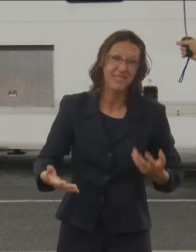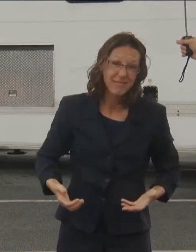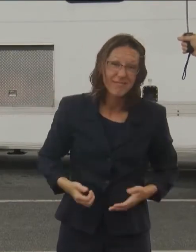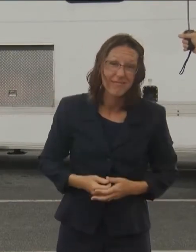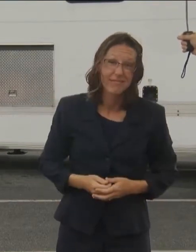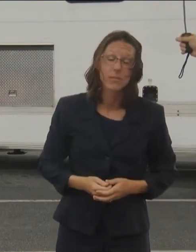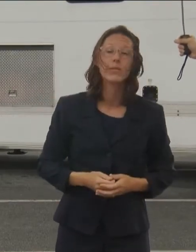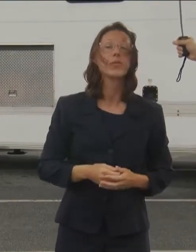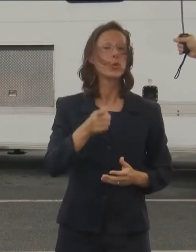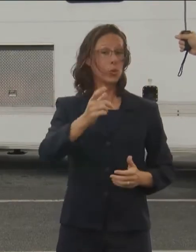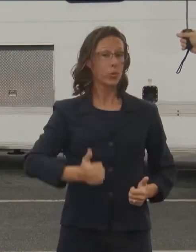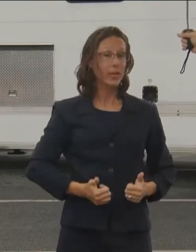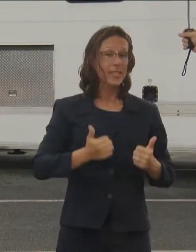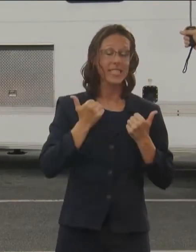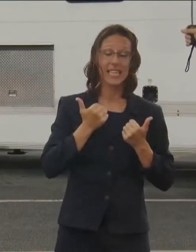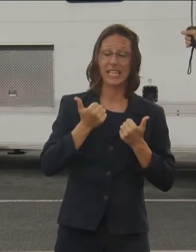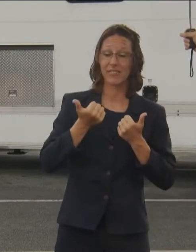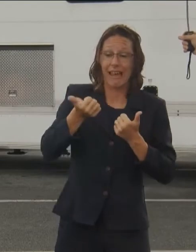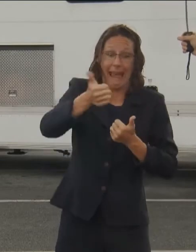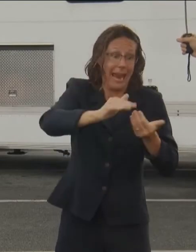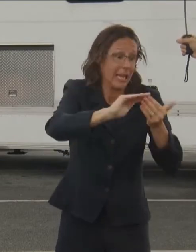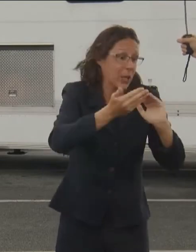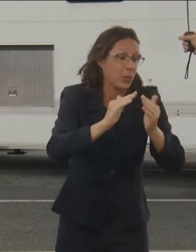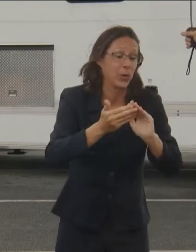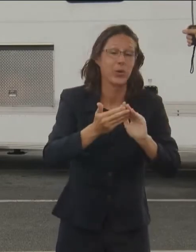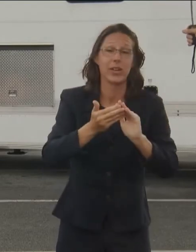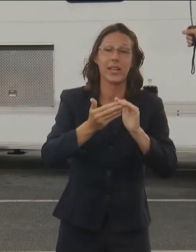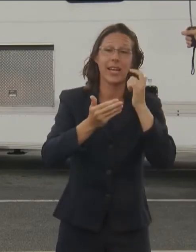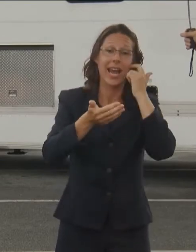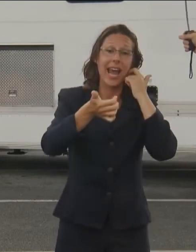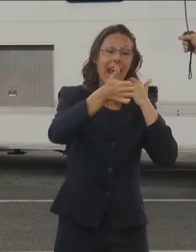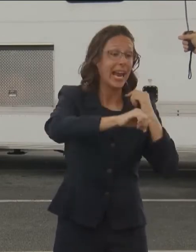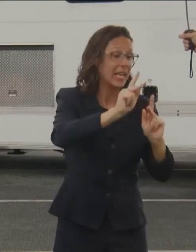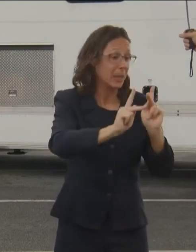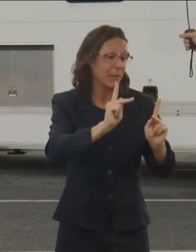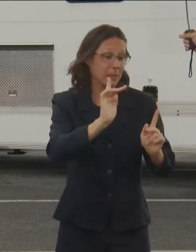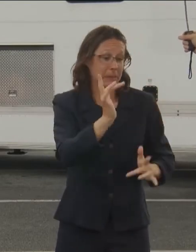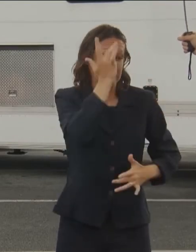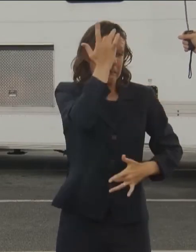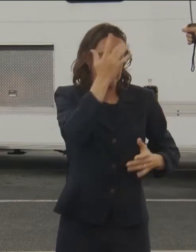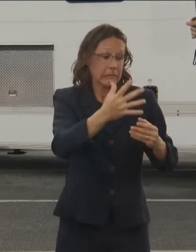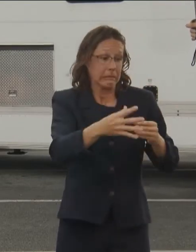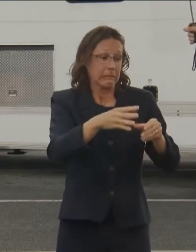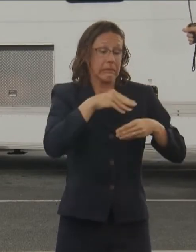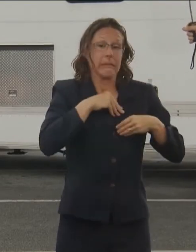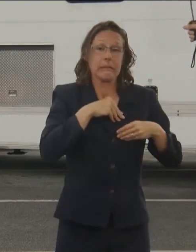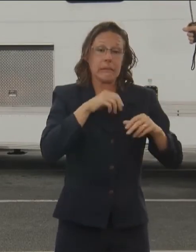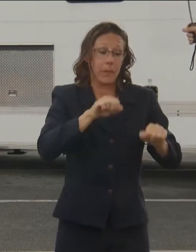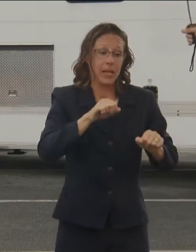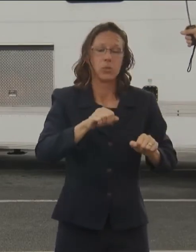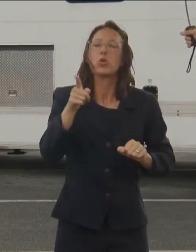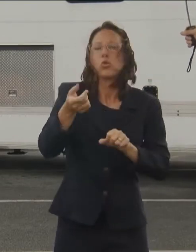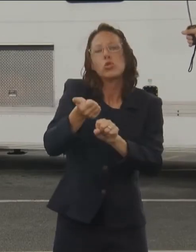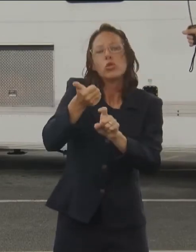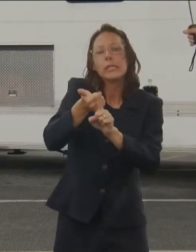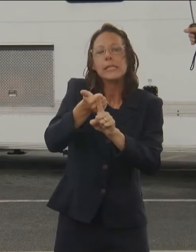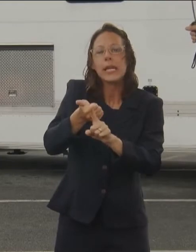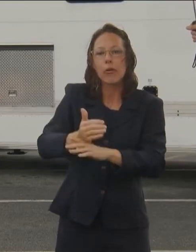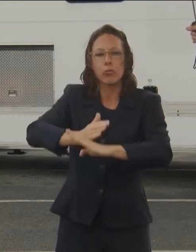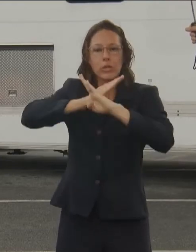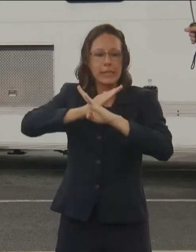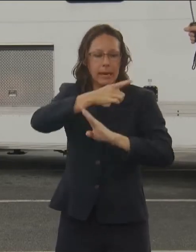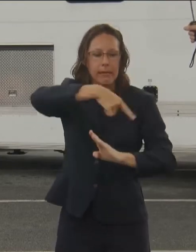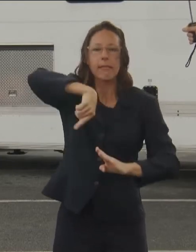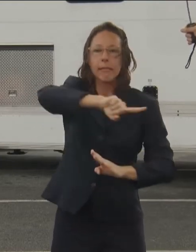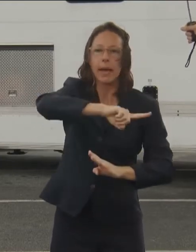live in a place, in any community, with anybody who's vulnerable, you're a shield. Only if you get vaccinated. If you don't choose to be